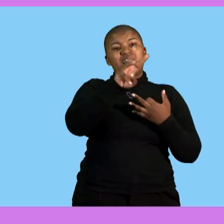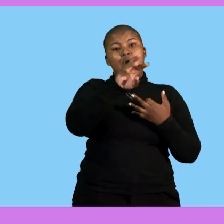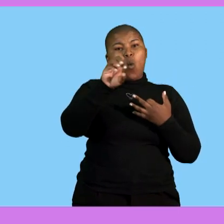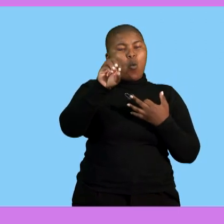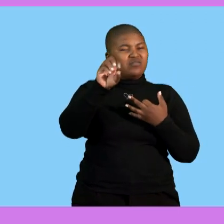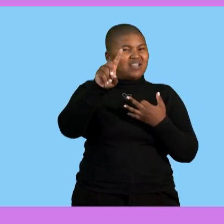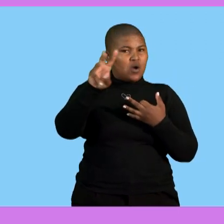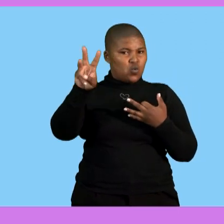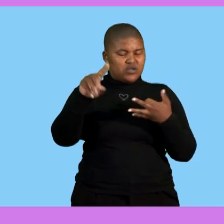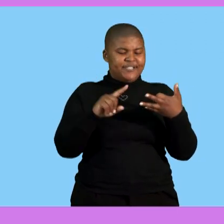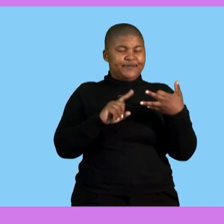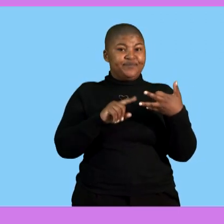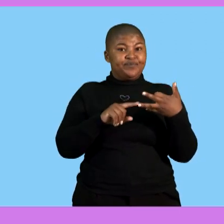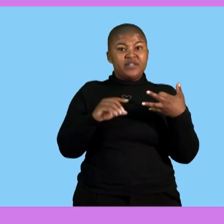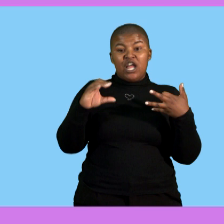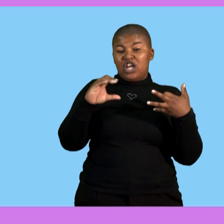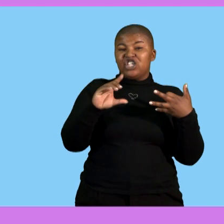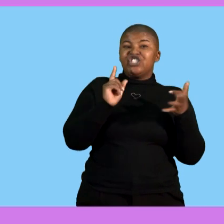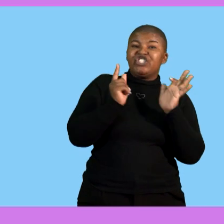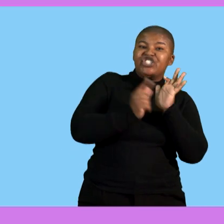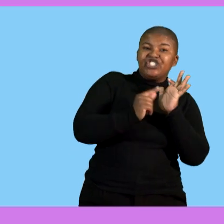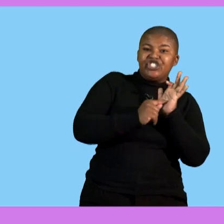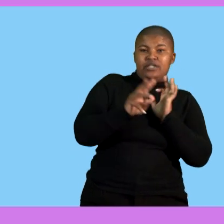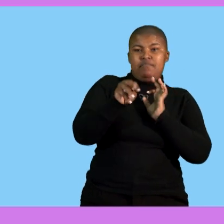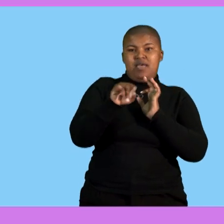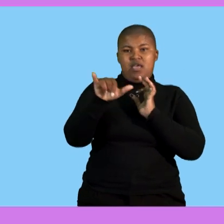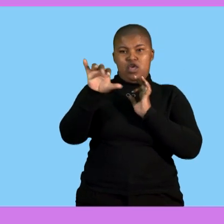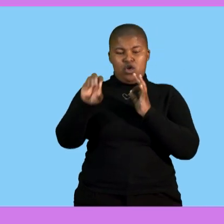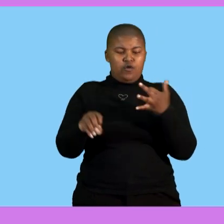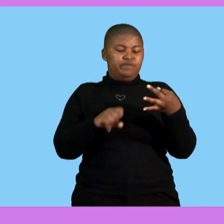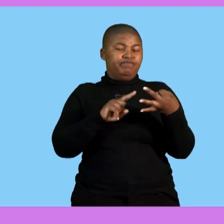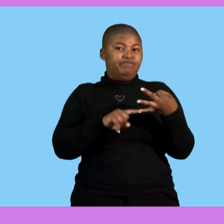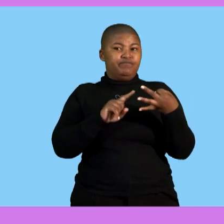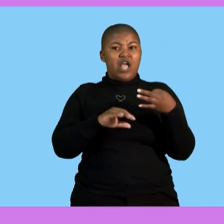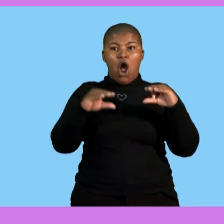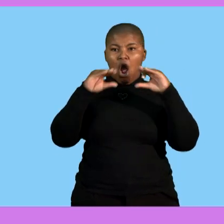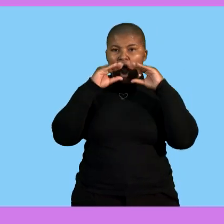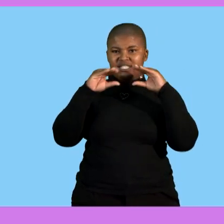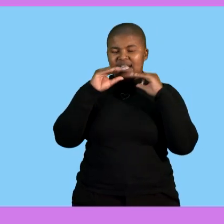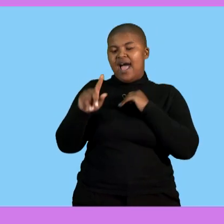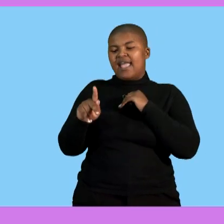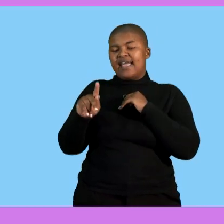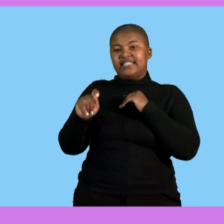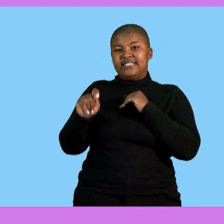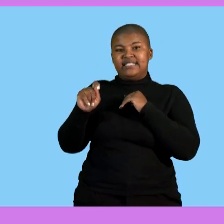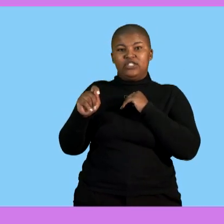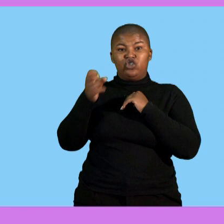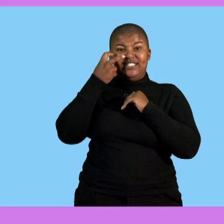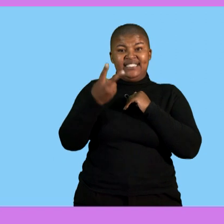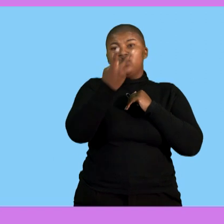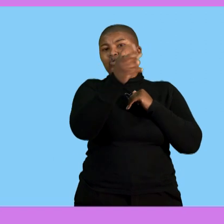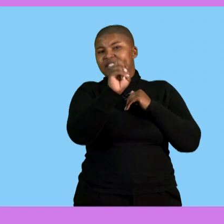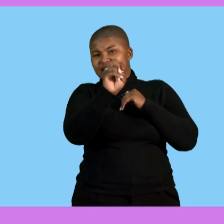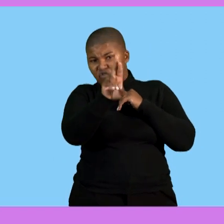chicken and mayo which is 25 rand, quarter which costs 15 rand. So the learners are given these three